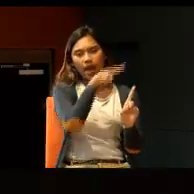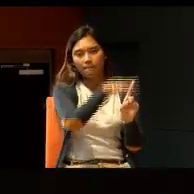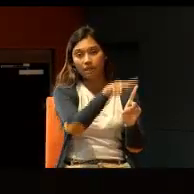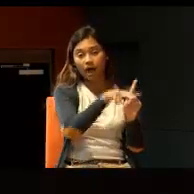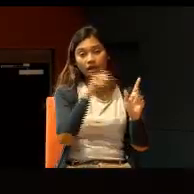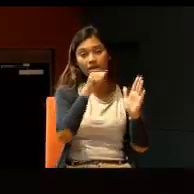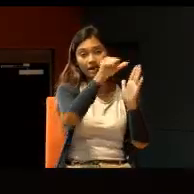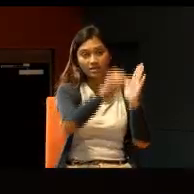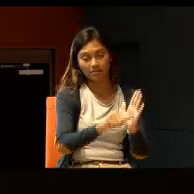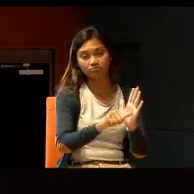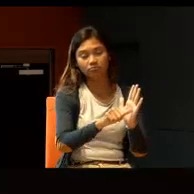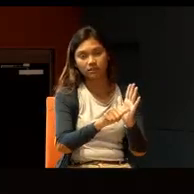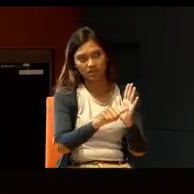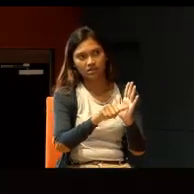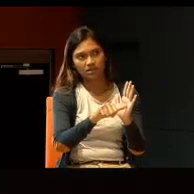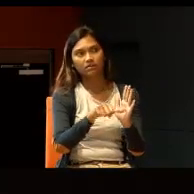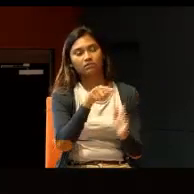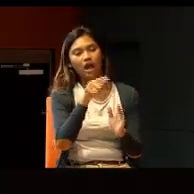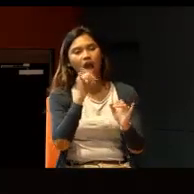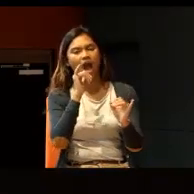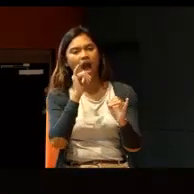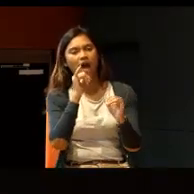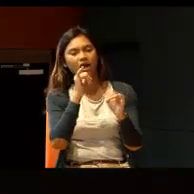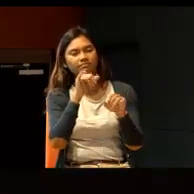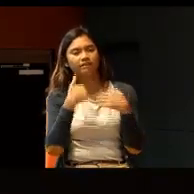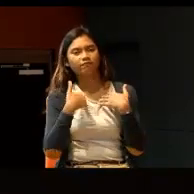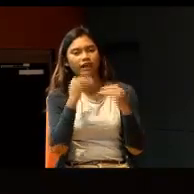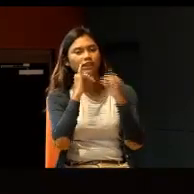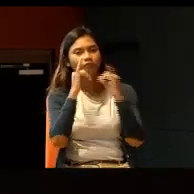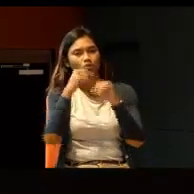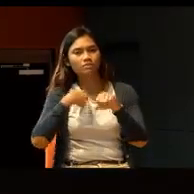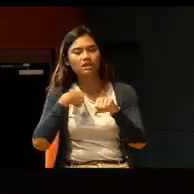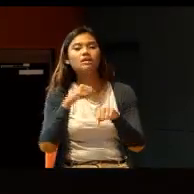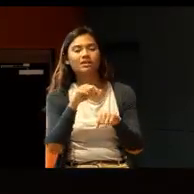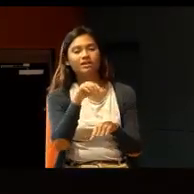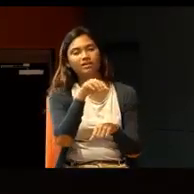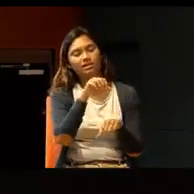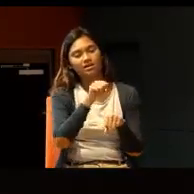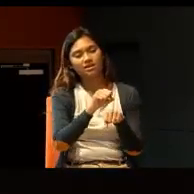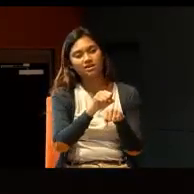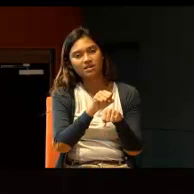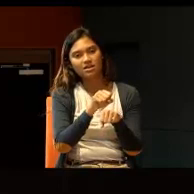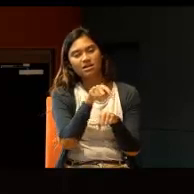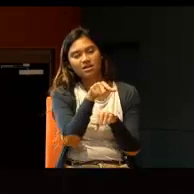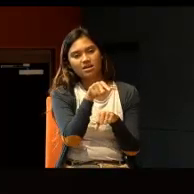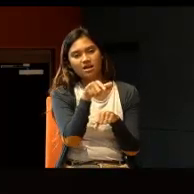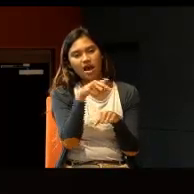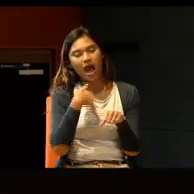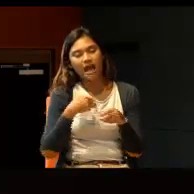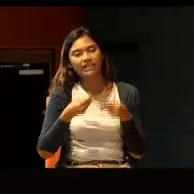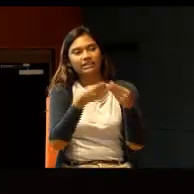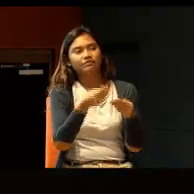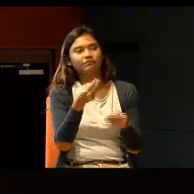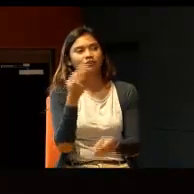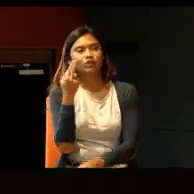by the country manager of SIS, the Singapore International Foundation. I gave all the usual reasons. I'm sure you can